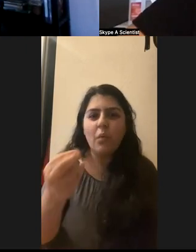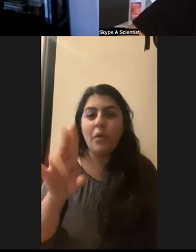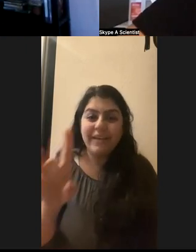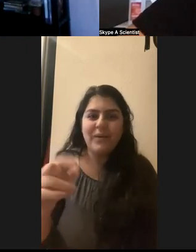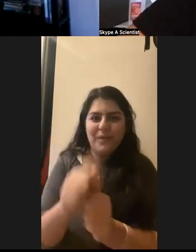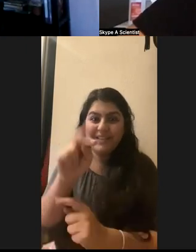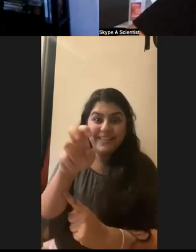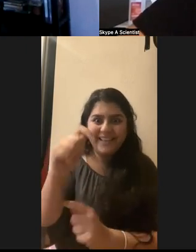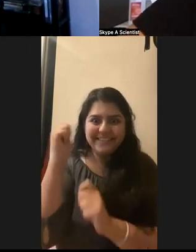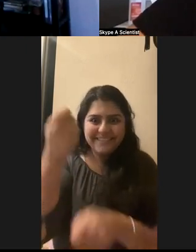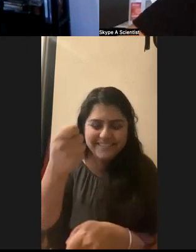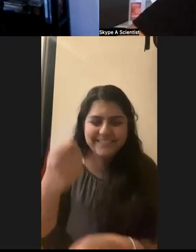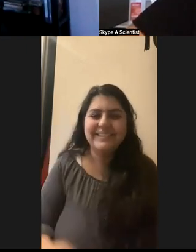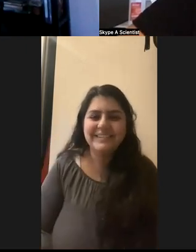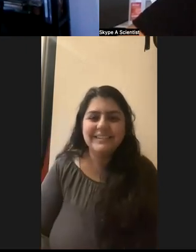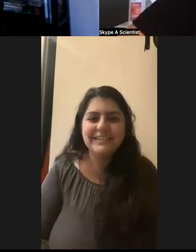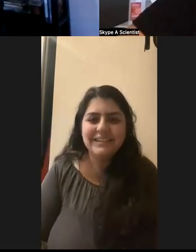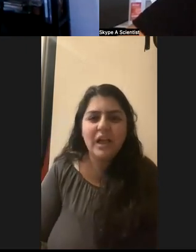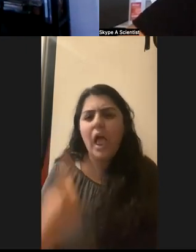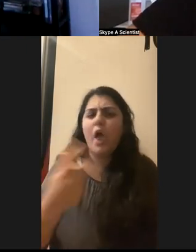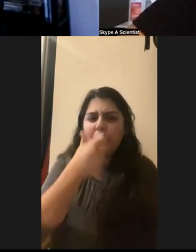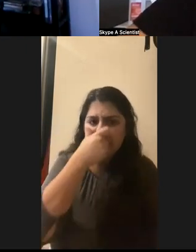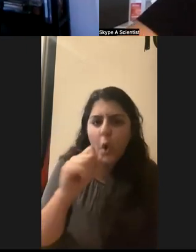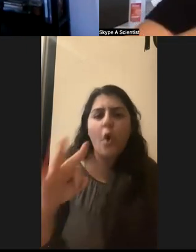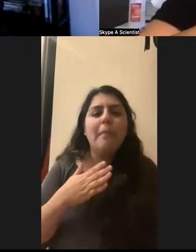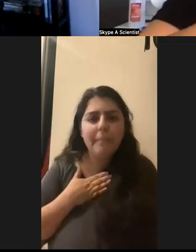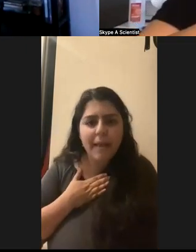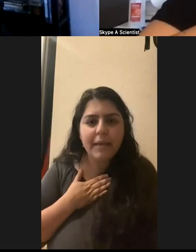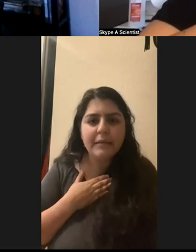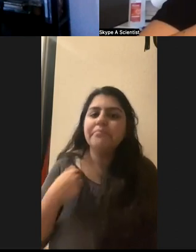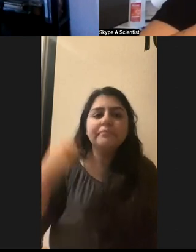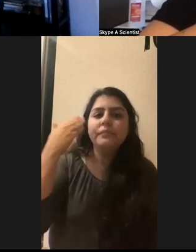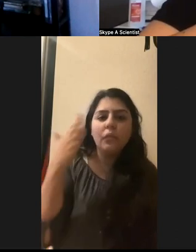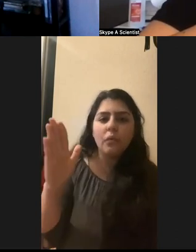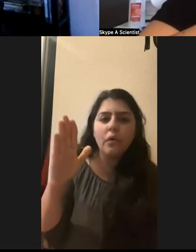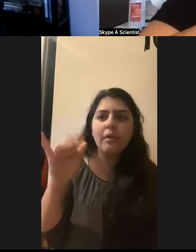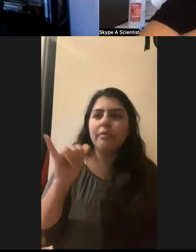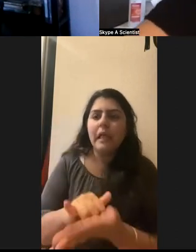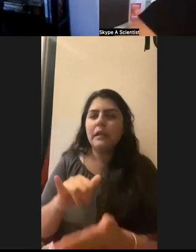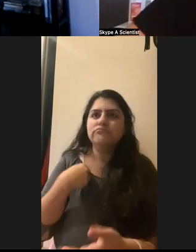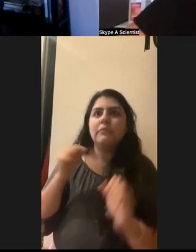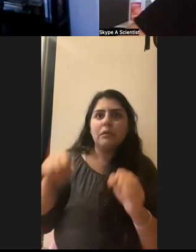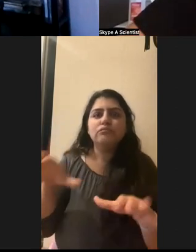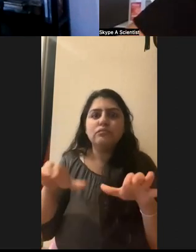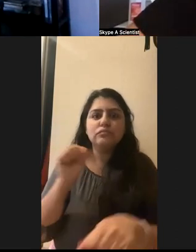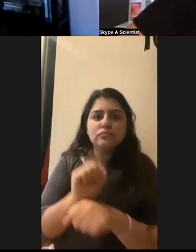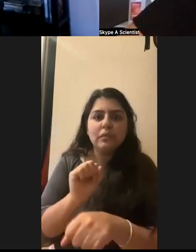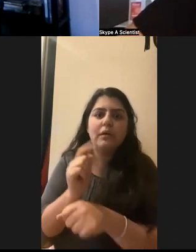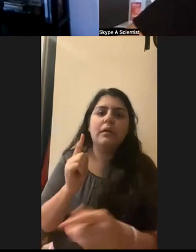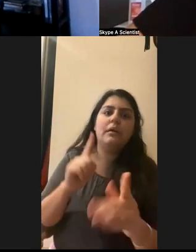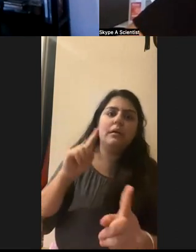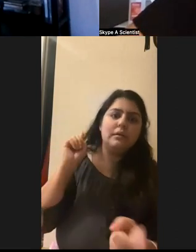for frogs. So it's always been an interest of mine. I didn't know it was a career till halfway through college.